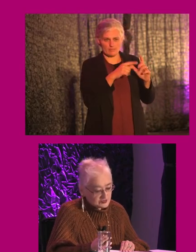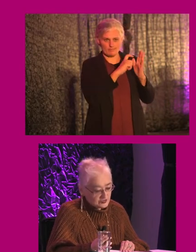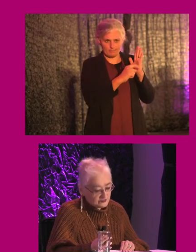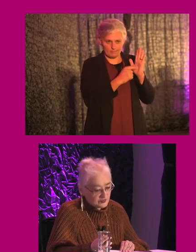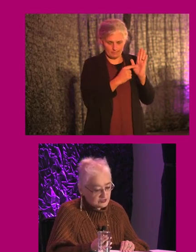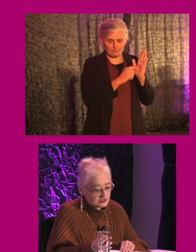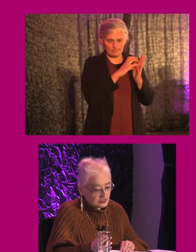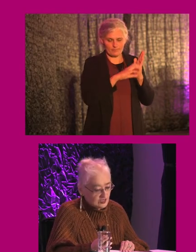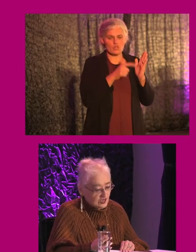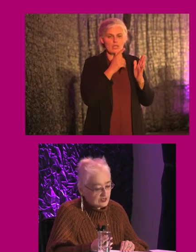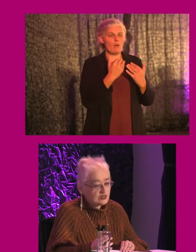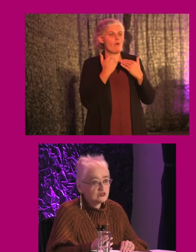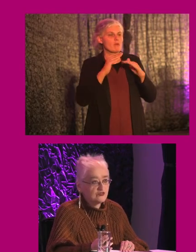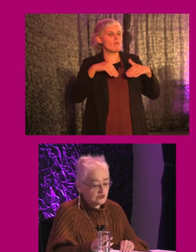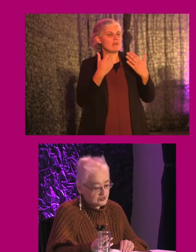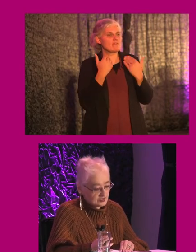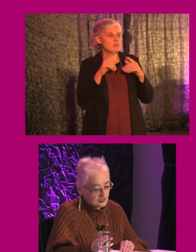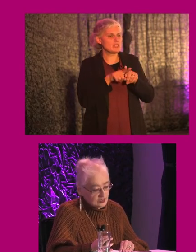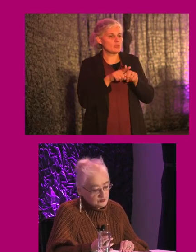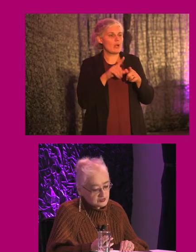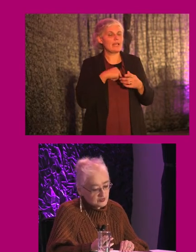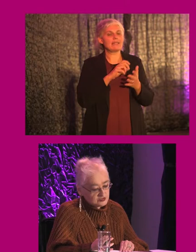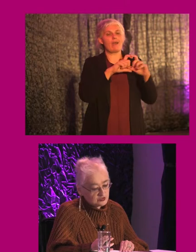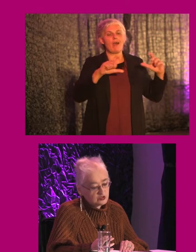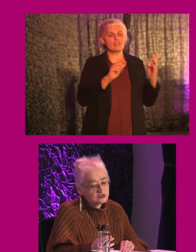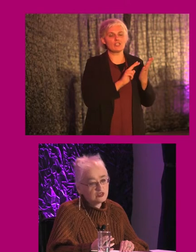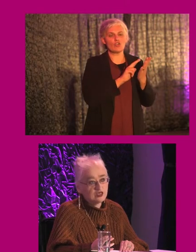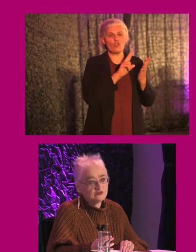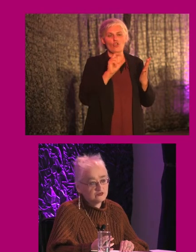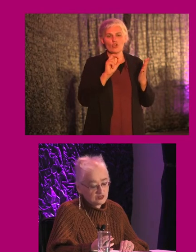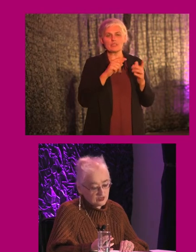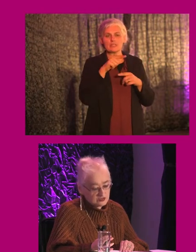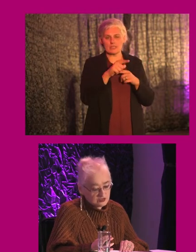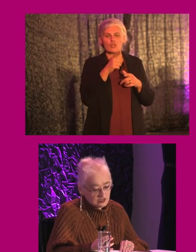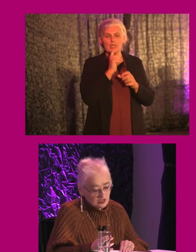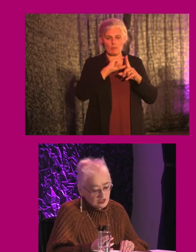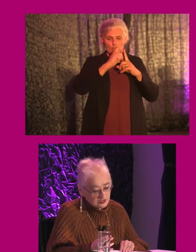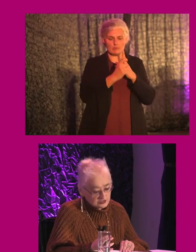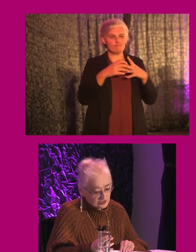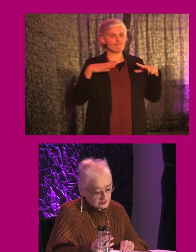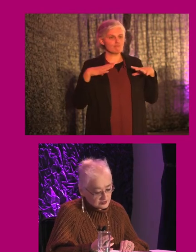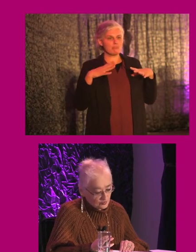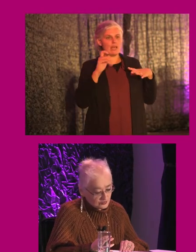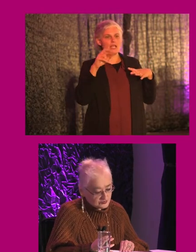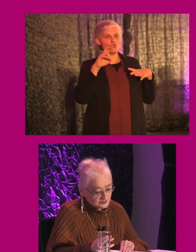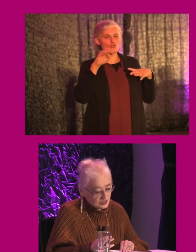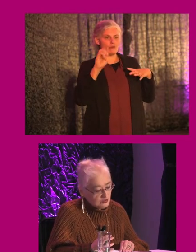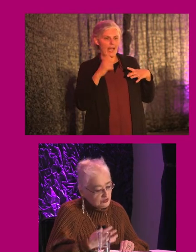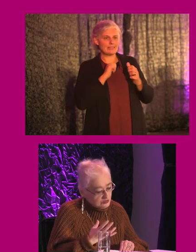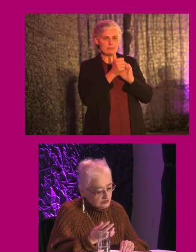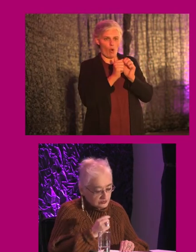access to information, and Article 30, participation in cultural life, recreation, leisure, and sport.